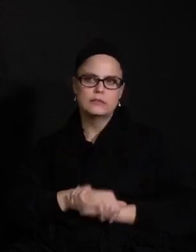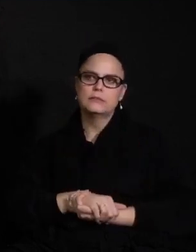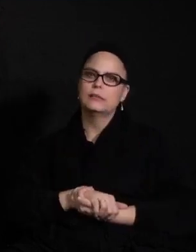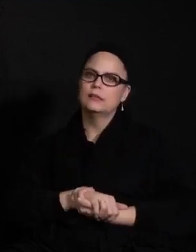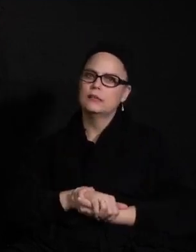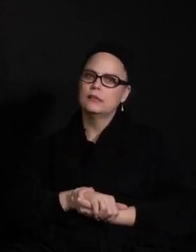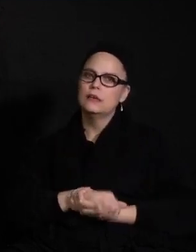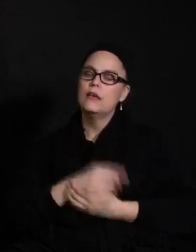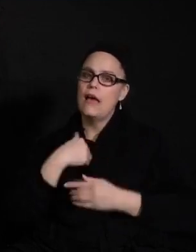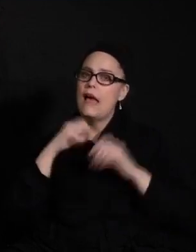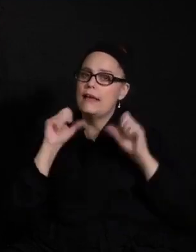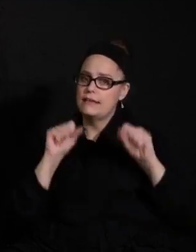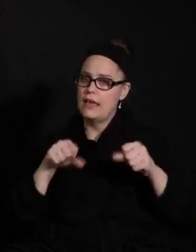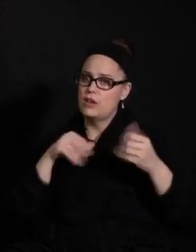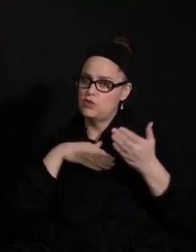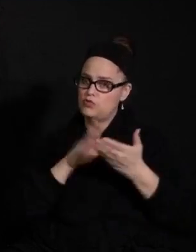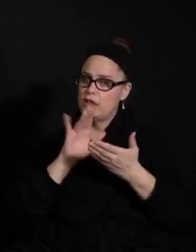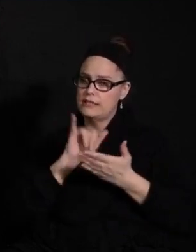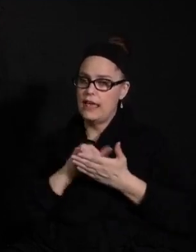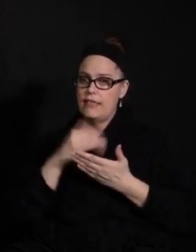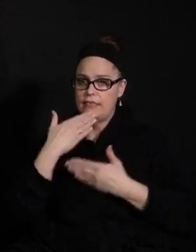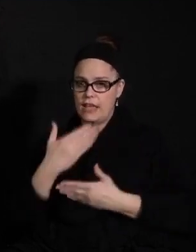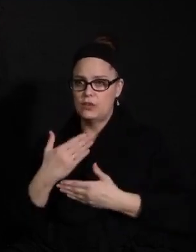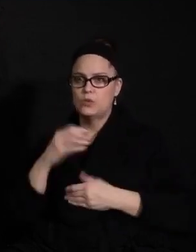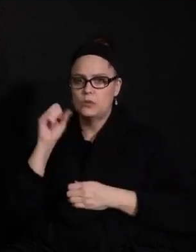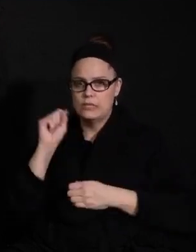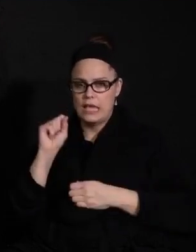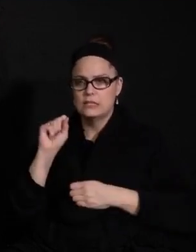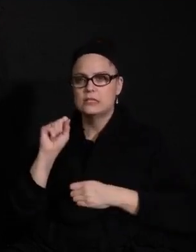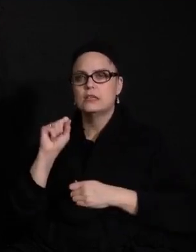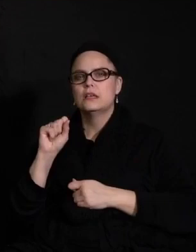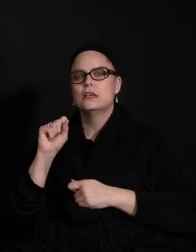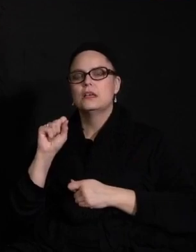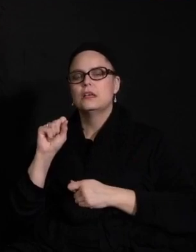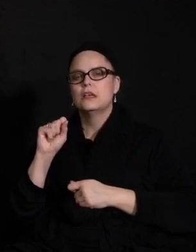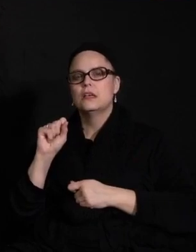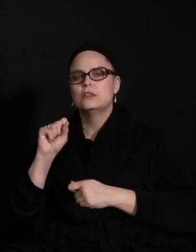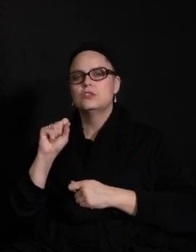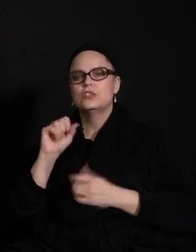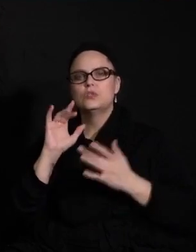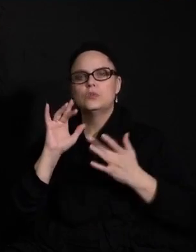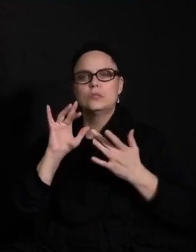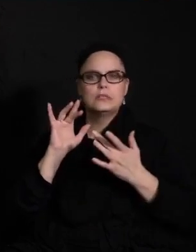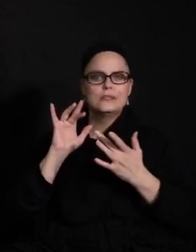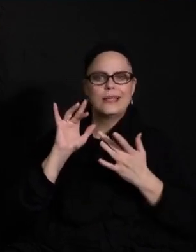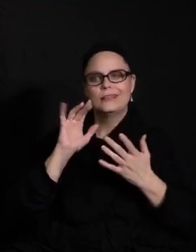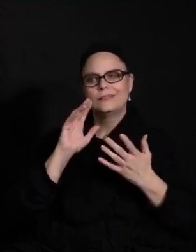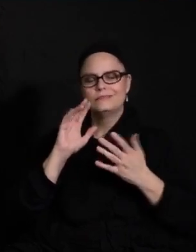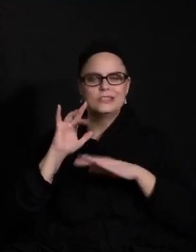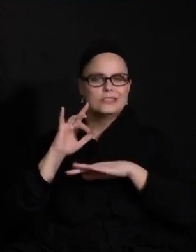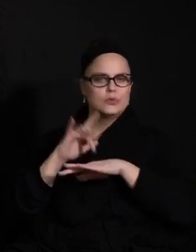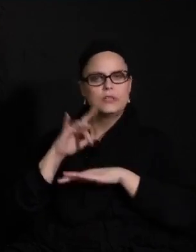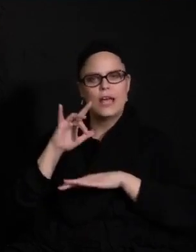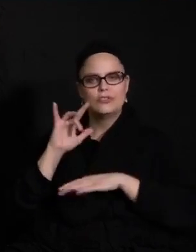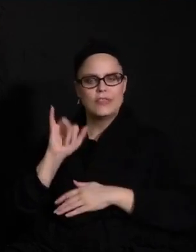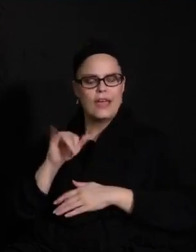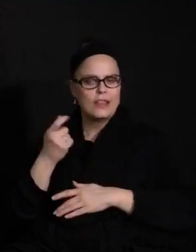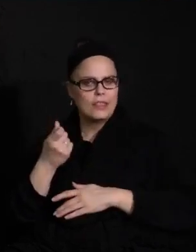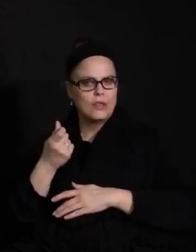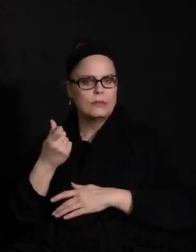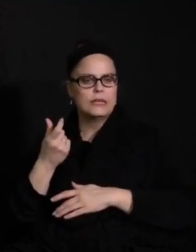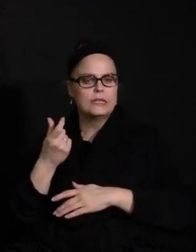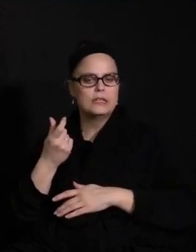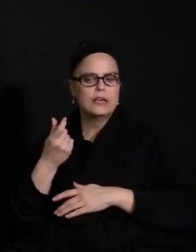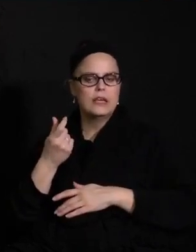Yeah, I can address that. Thank you. Just to touch base a little bit on Ms. Bittner's topic before as well, we really appreciated the